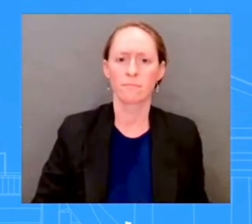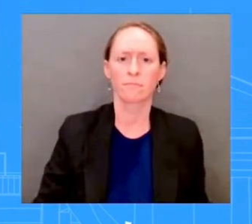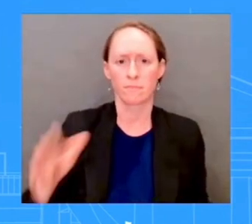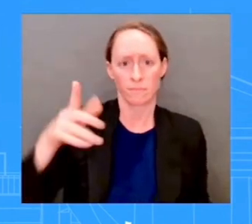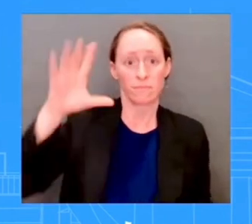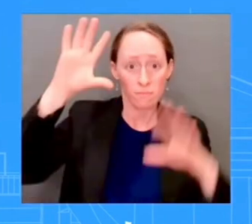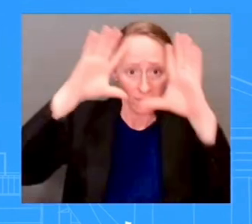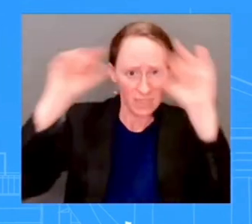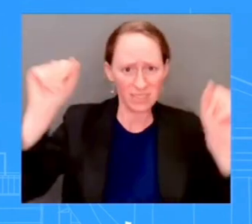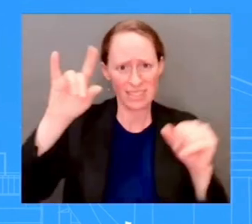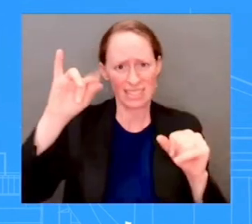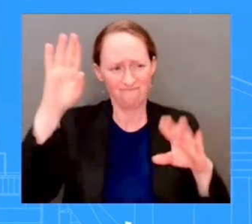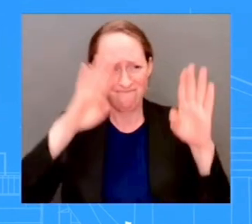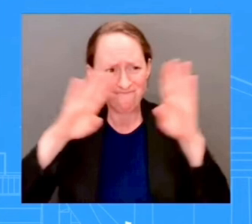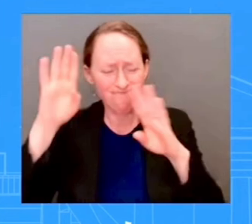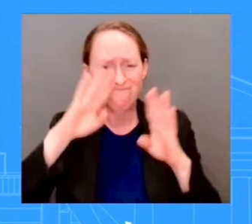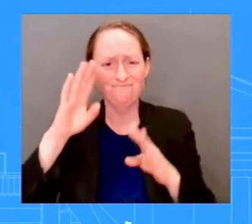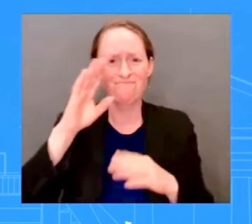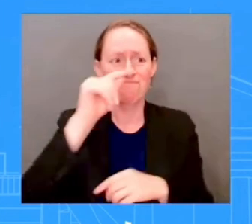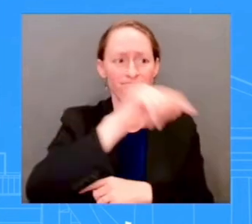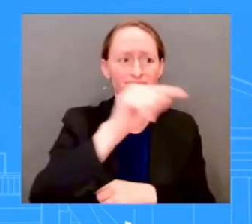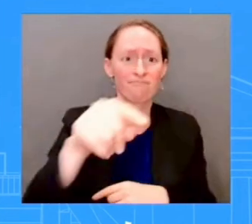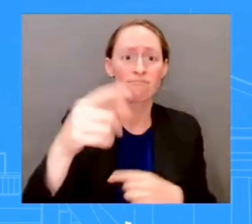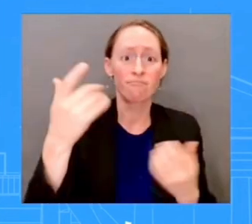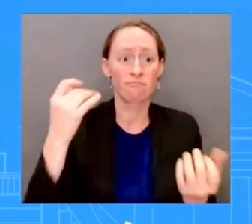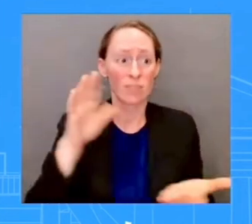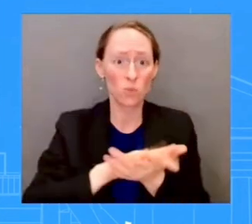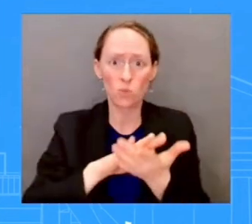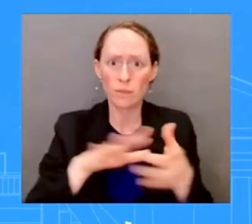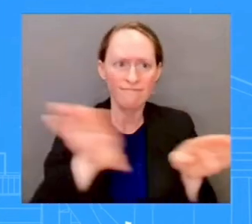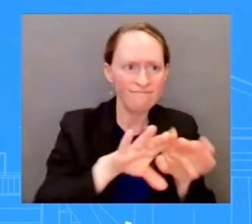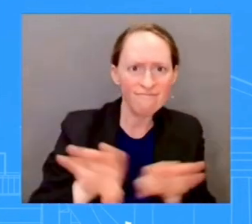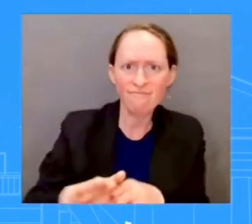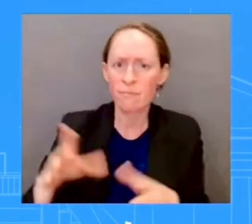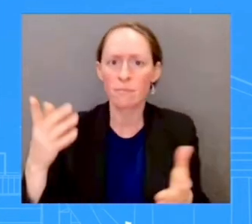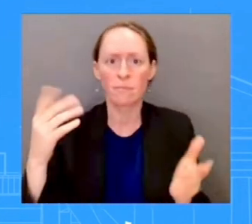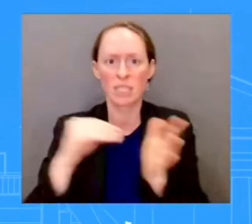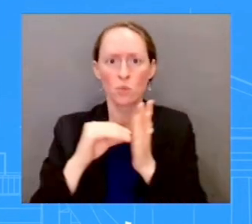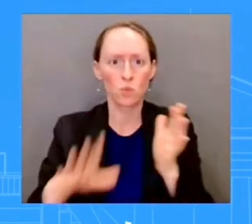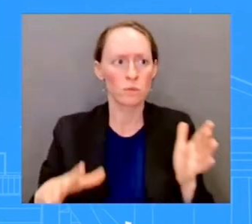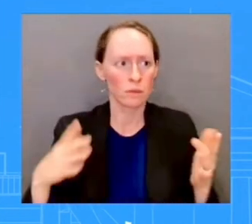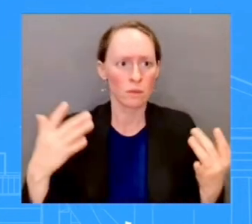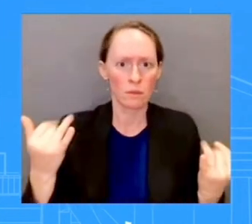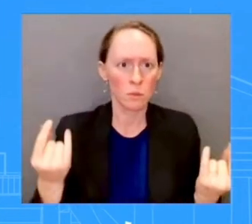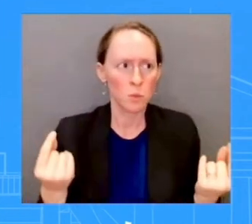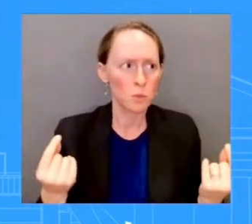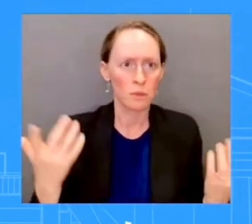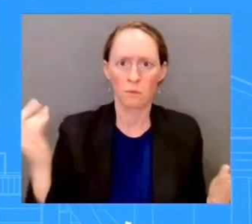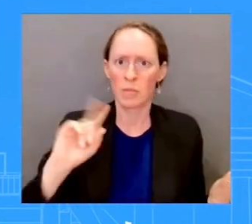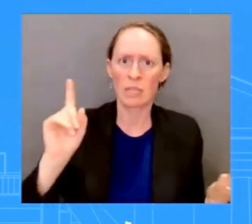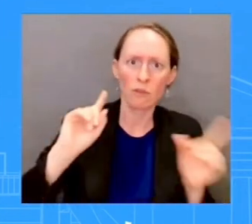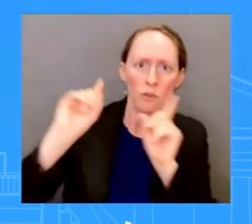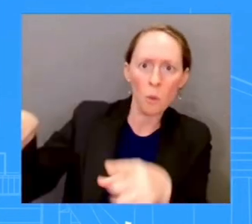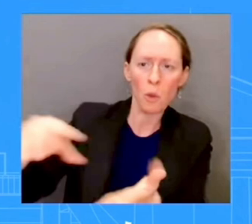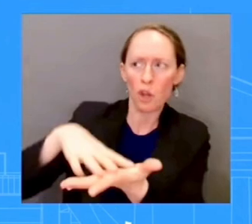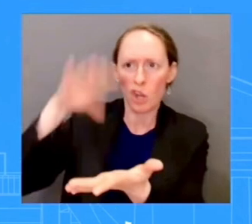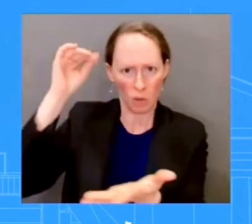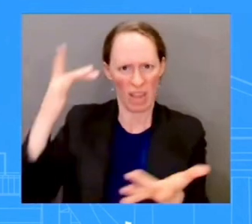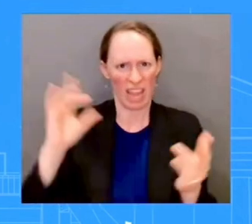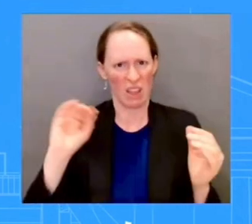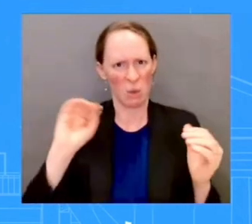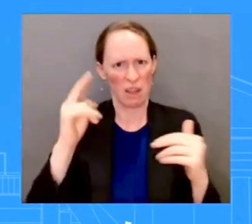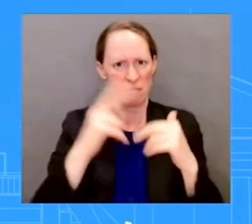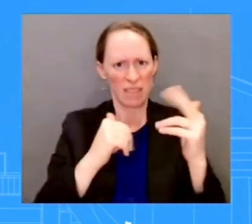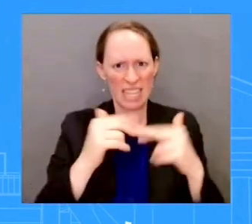have schools they'll be able to attend and what can we do using federal resources from the Department of Education to support the local community